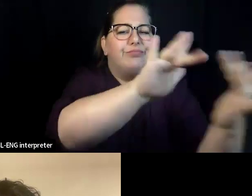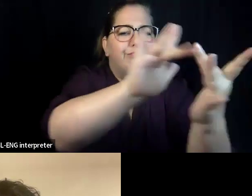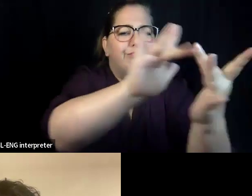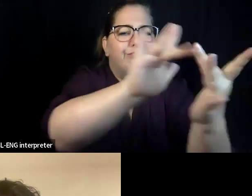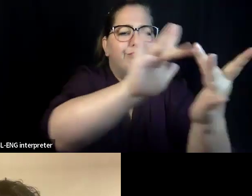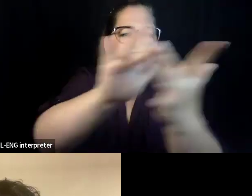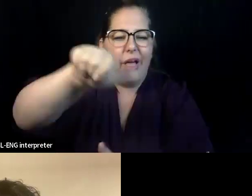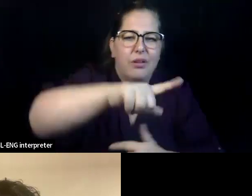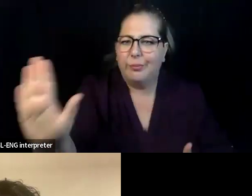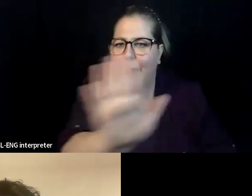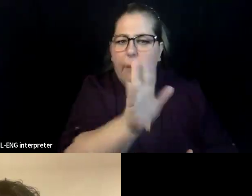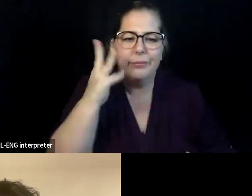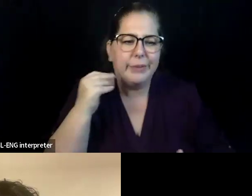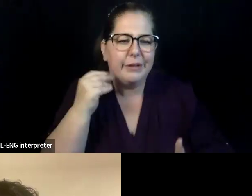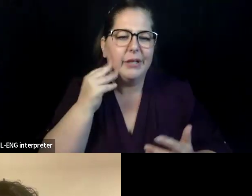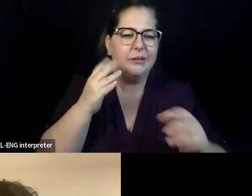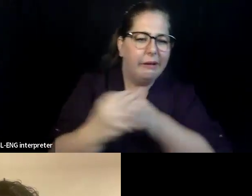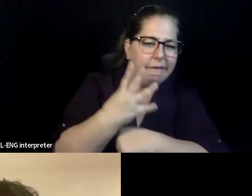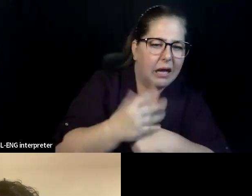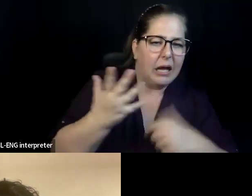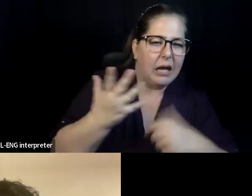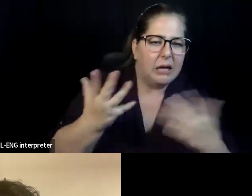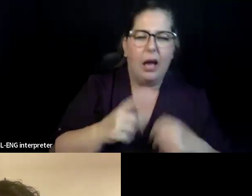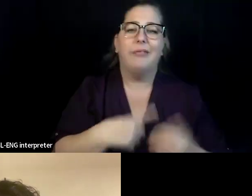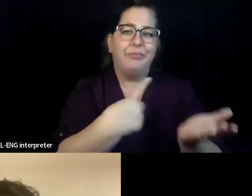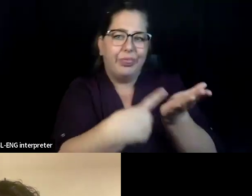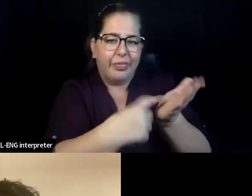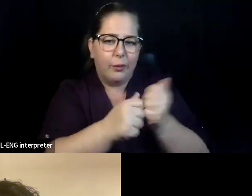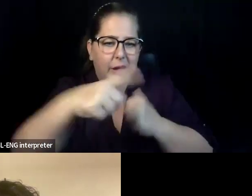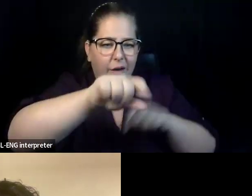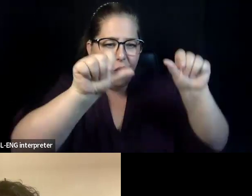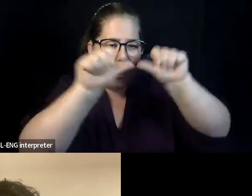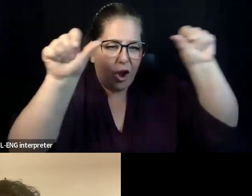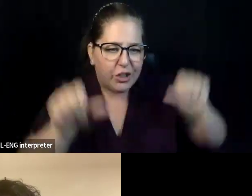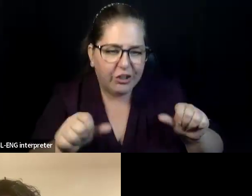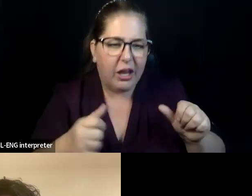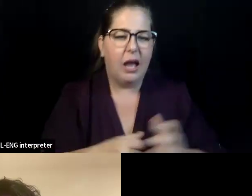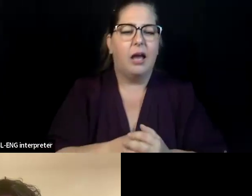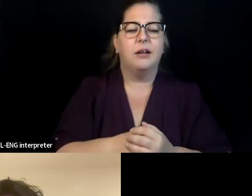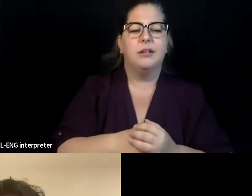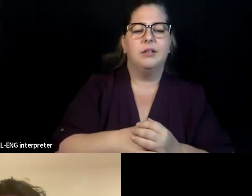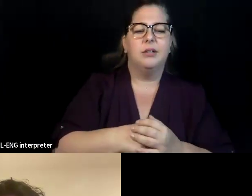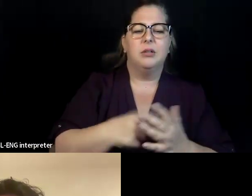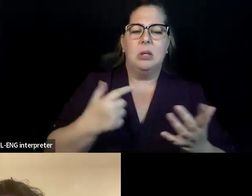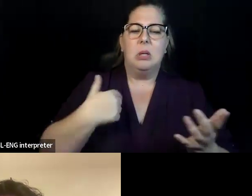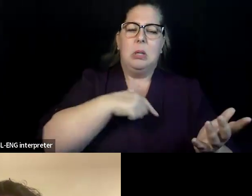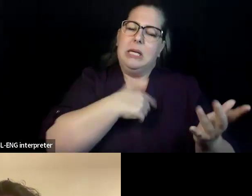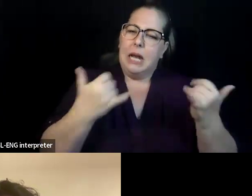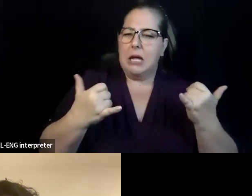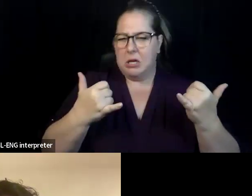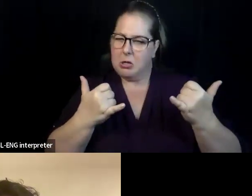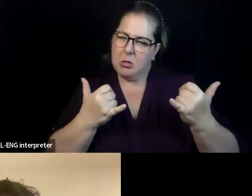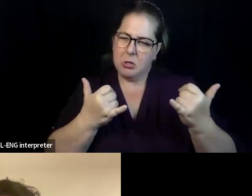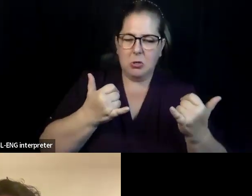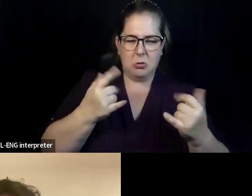And then also just kind of planning that all of the furnitures and things that are being built or, and